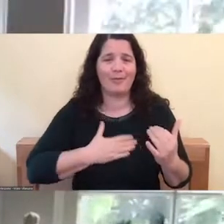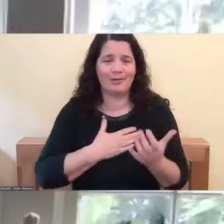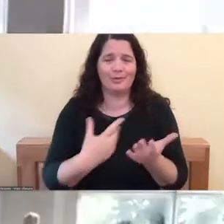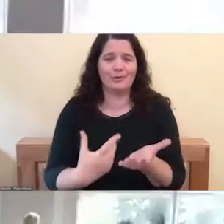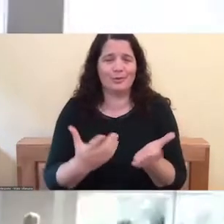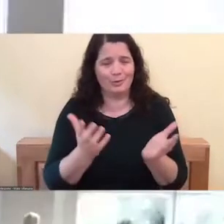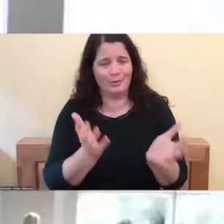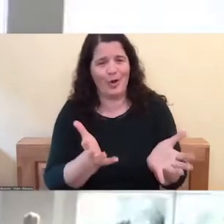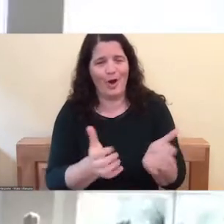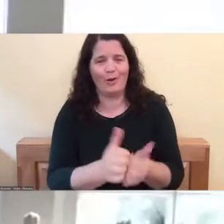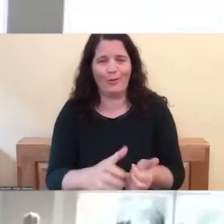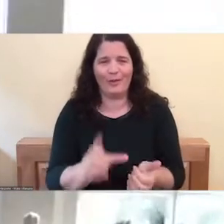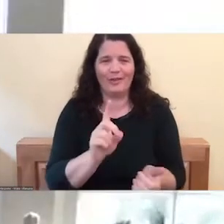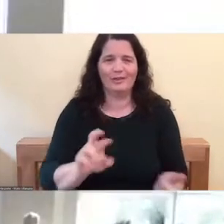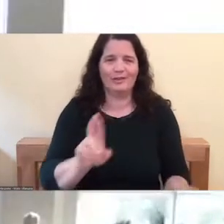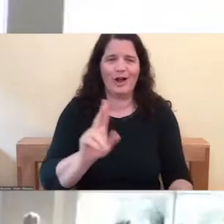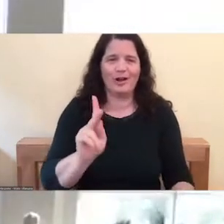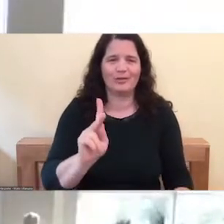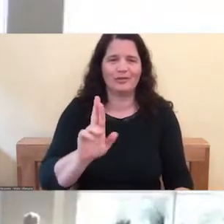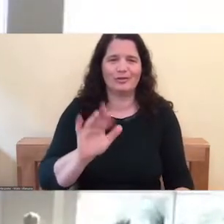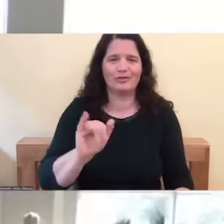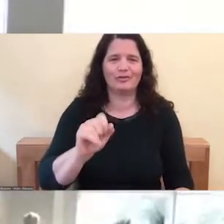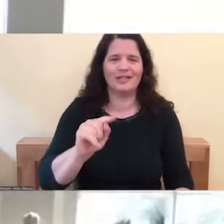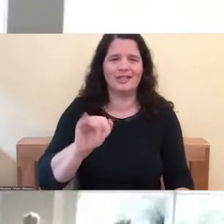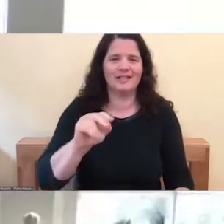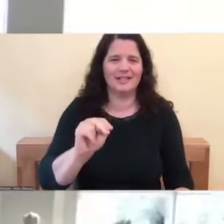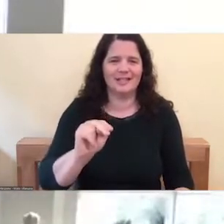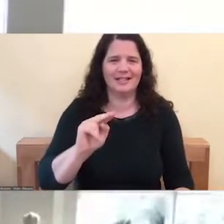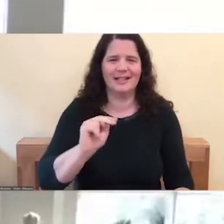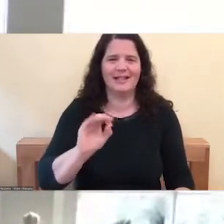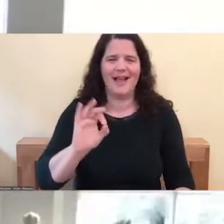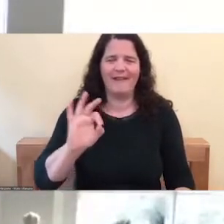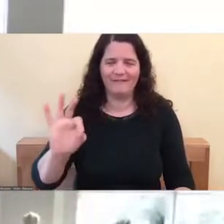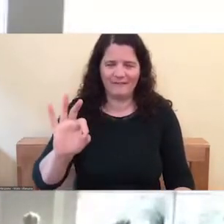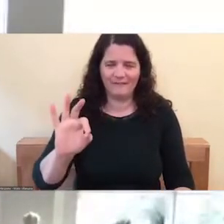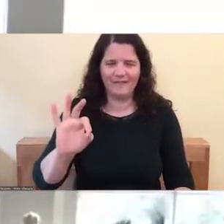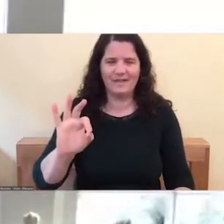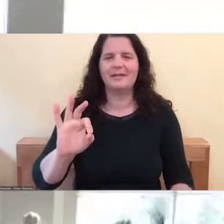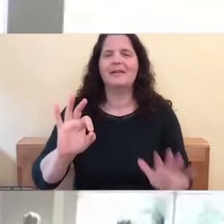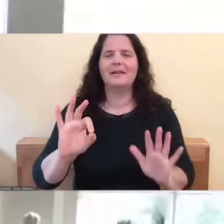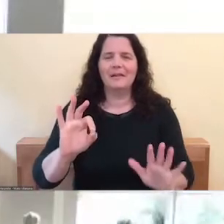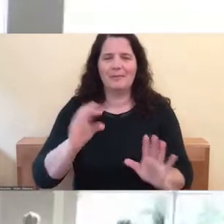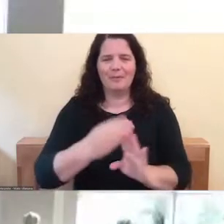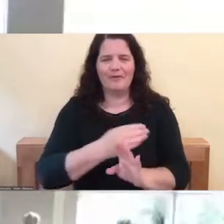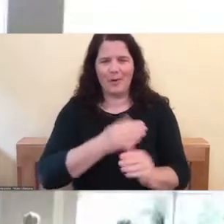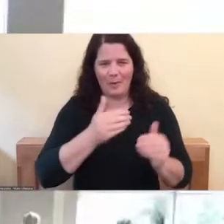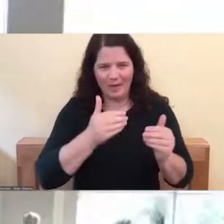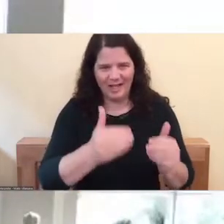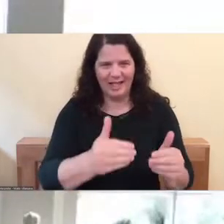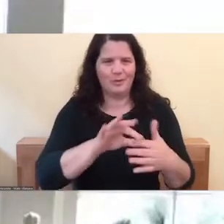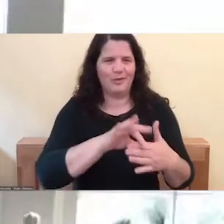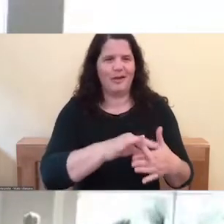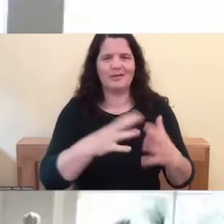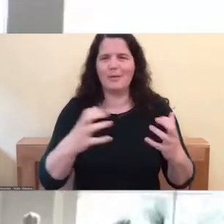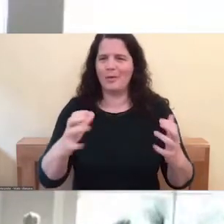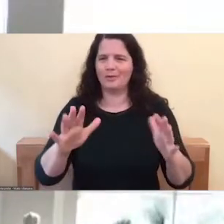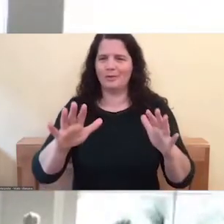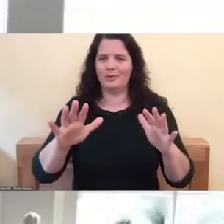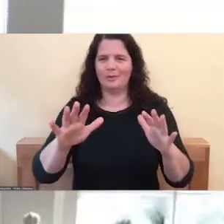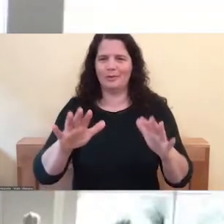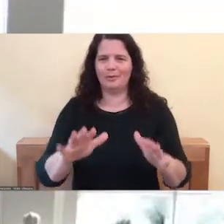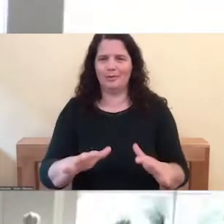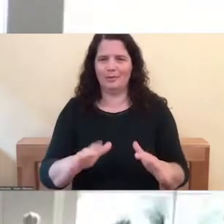but let's take just a quick moment here to settle and arrive before we start our